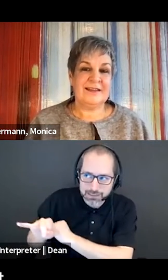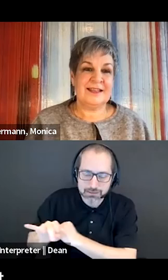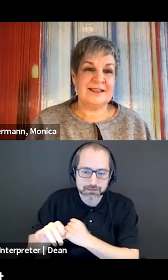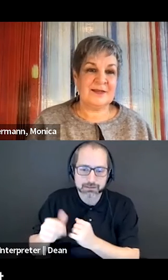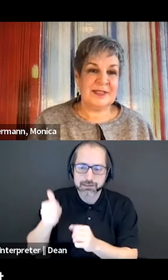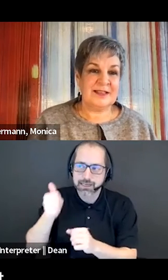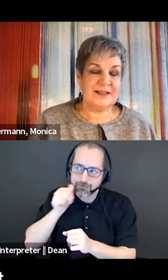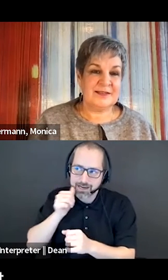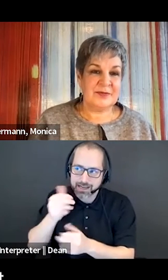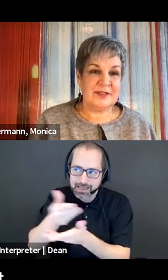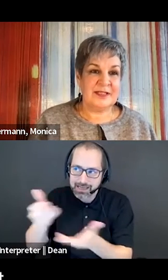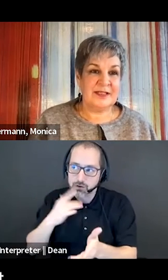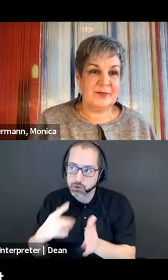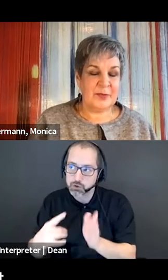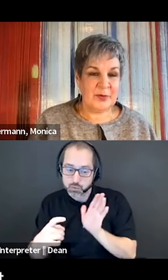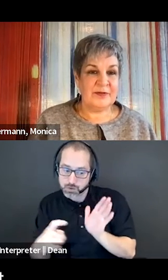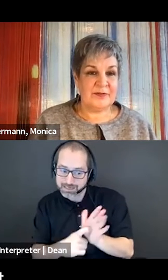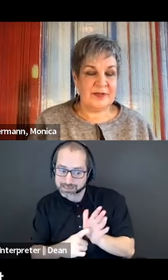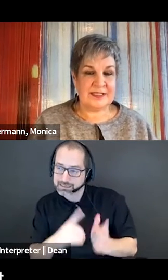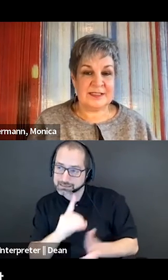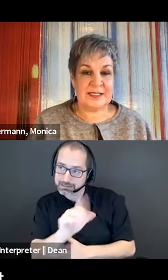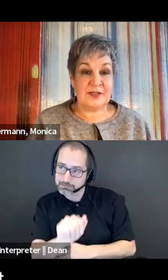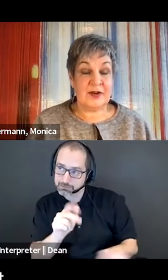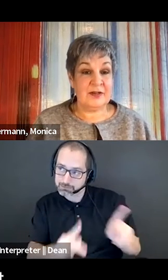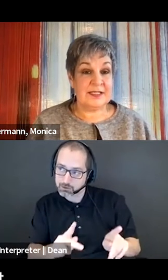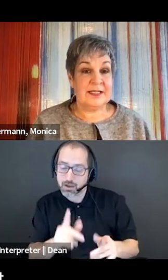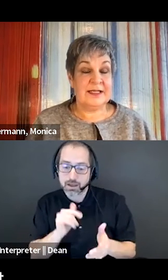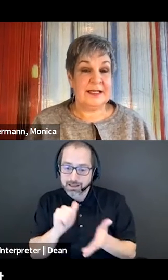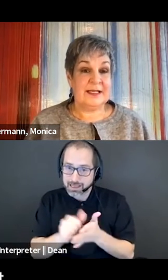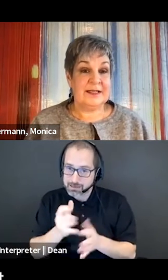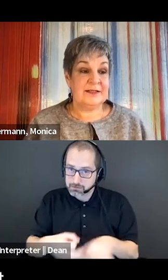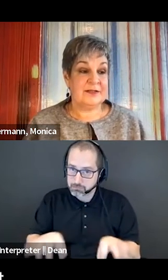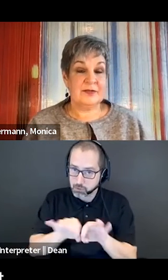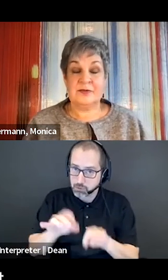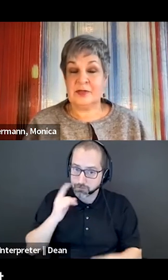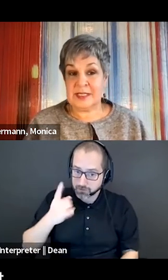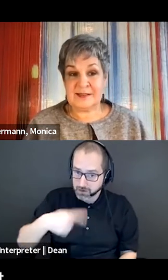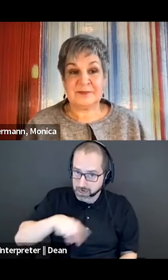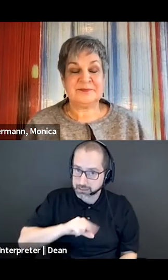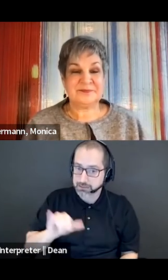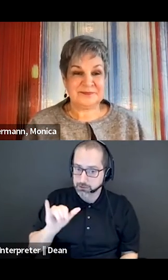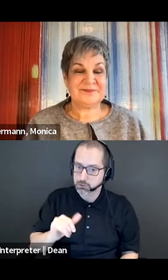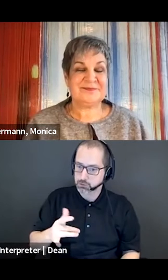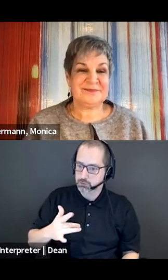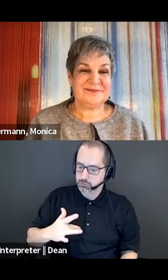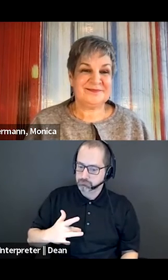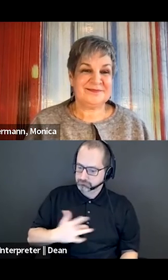That I think is something that is really important for us to take to heart, and to showcase.